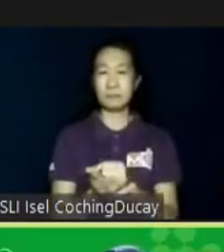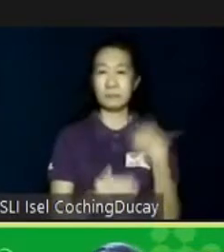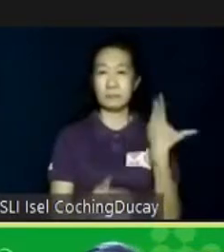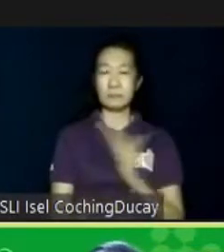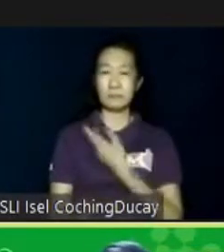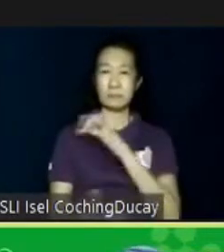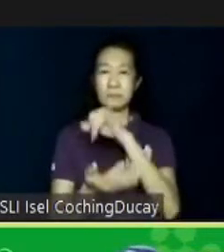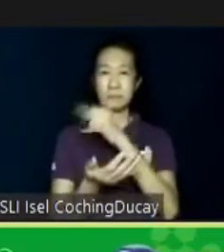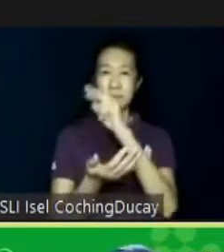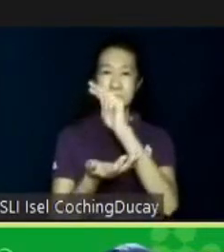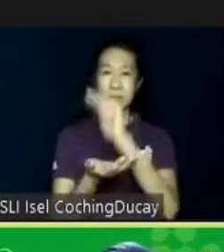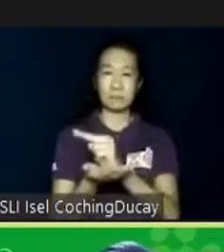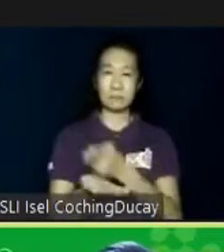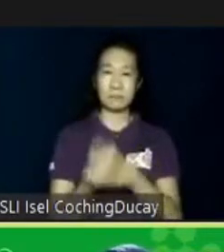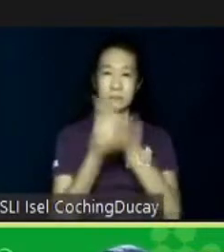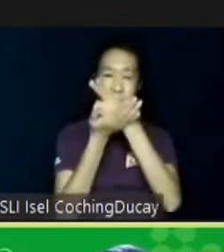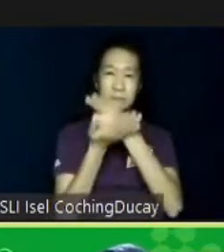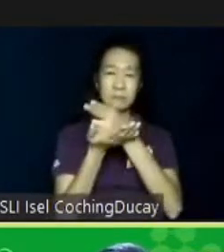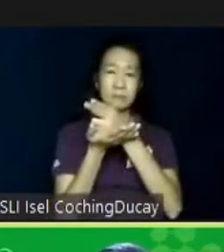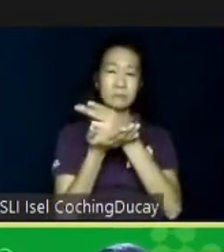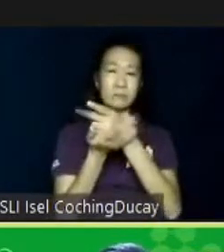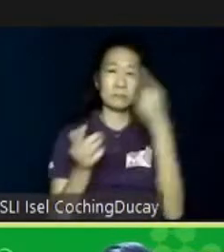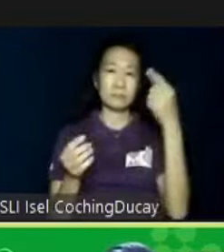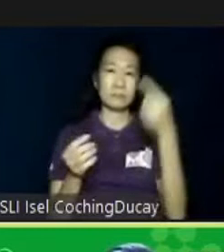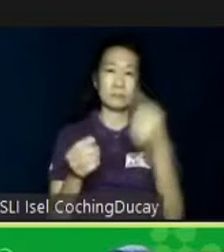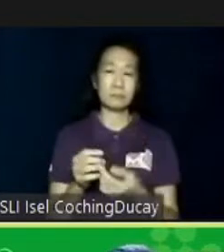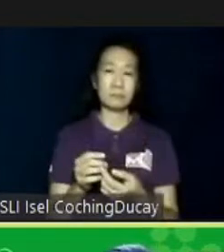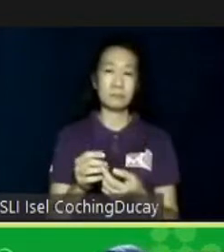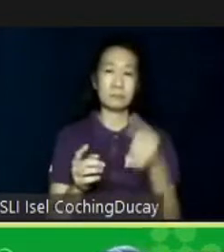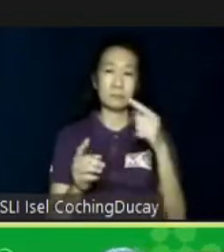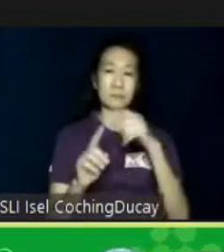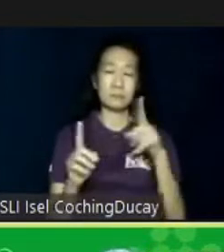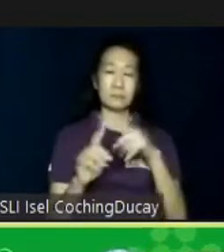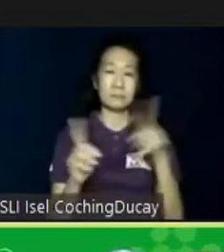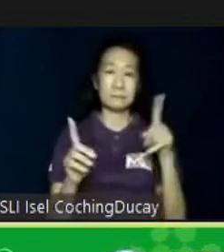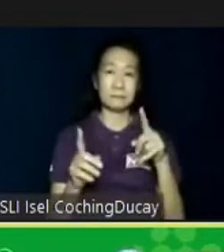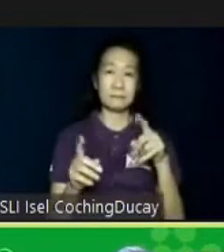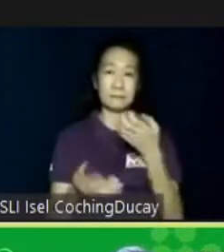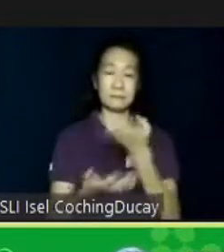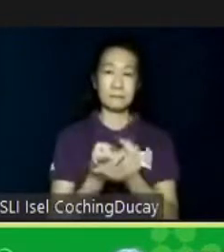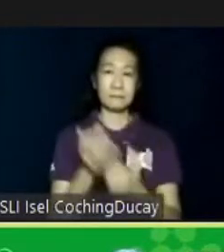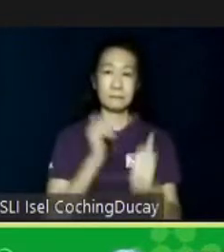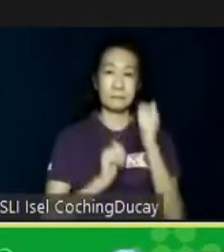transition, then, or help with the transition towards different types of economic activities.